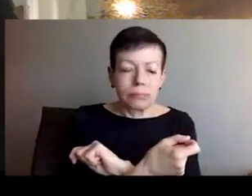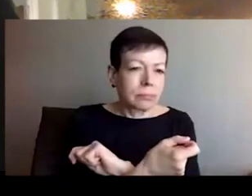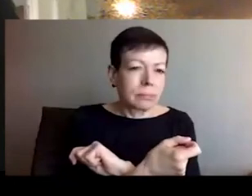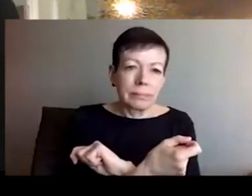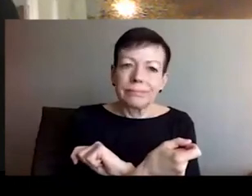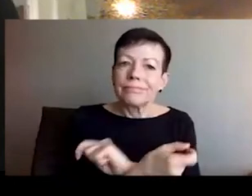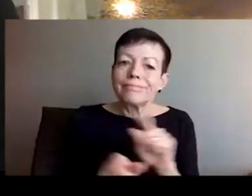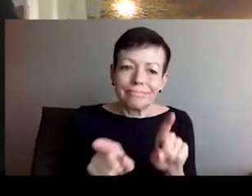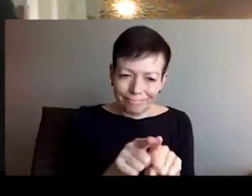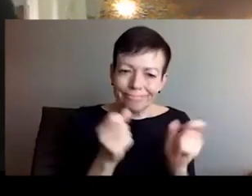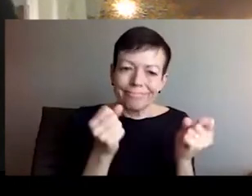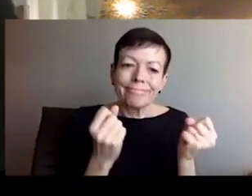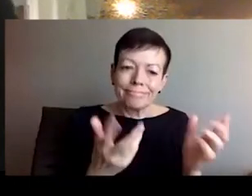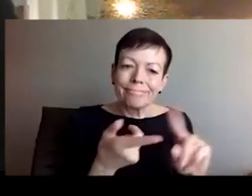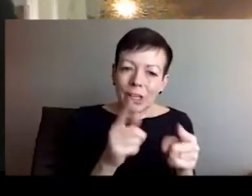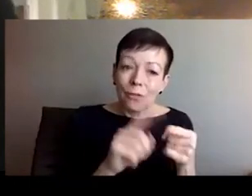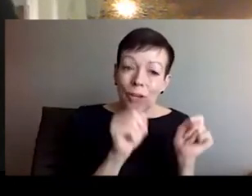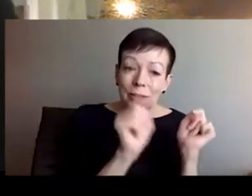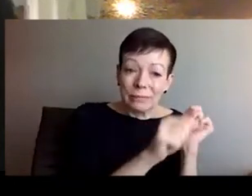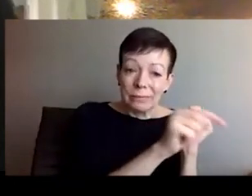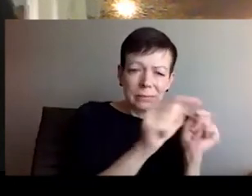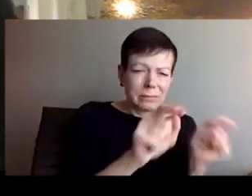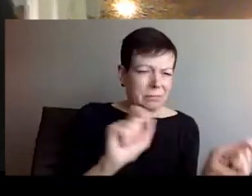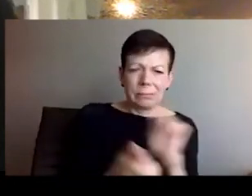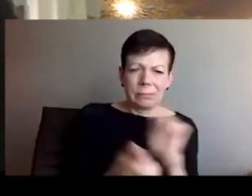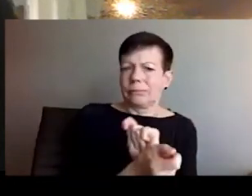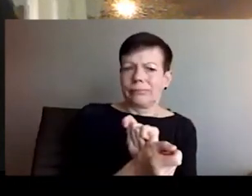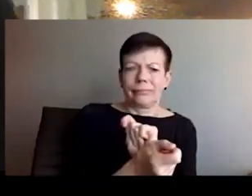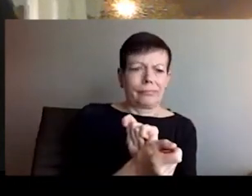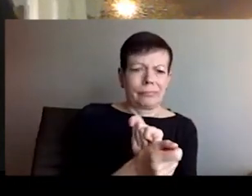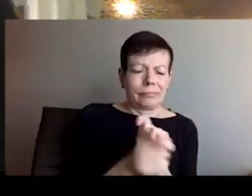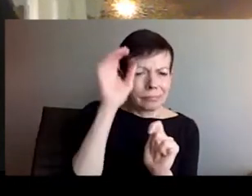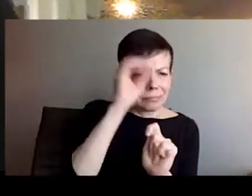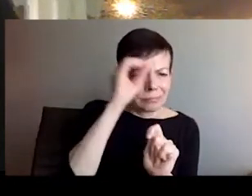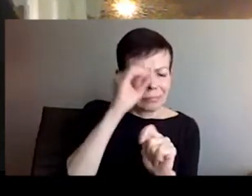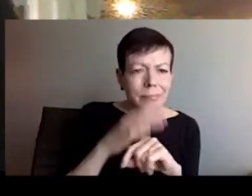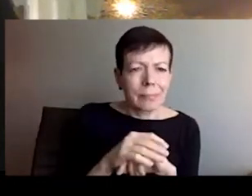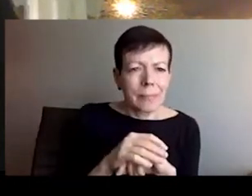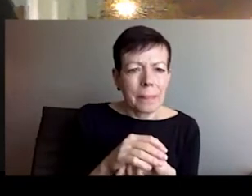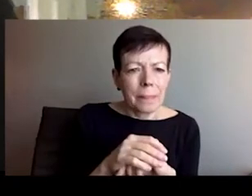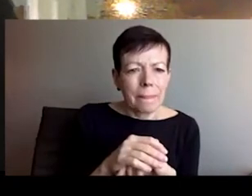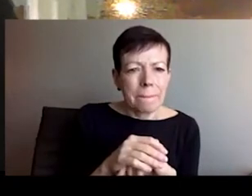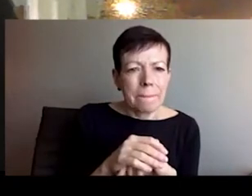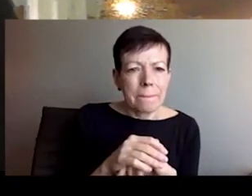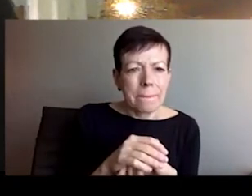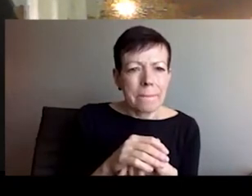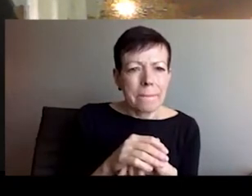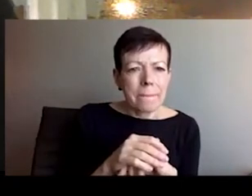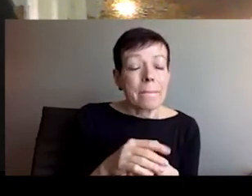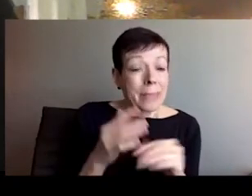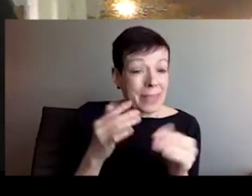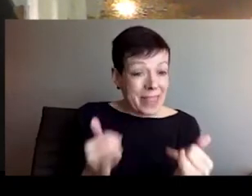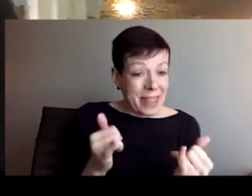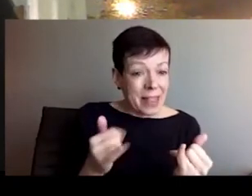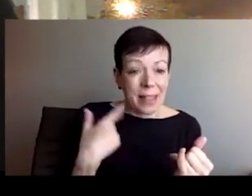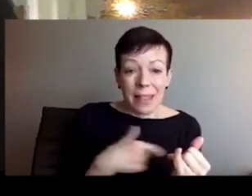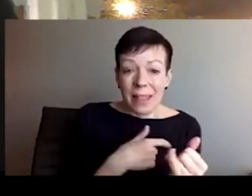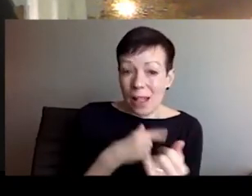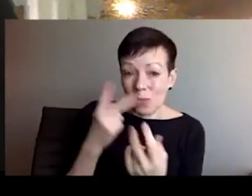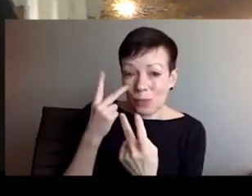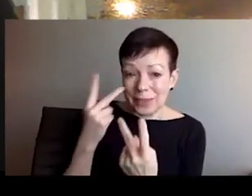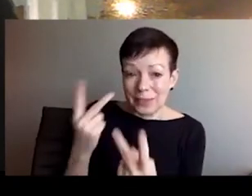cynic type of Eastern capitalism or wild